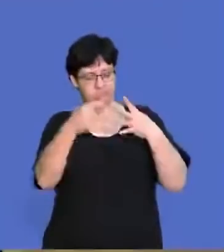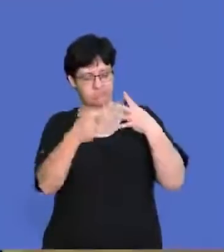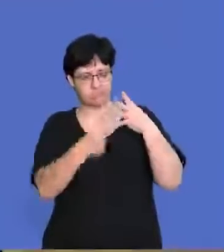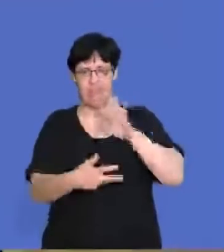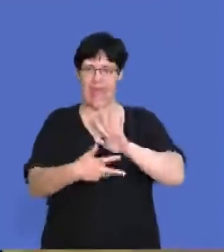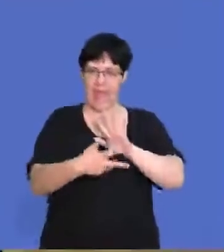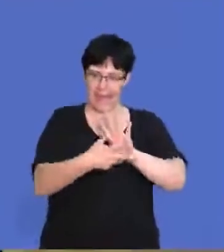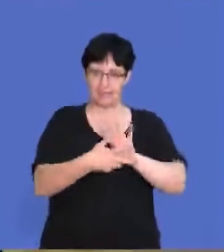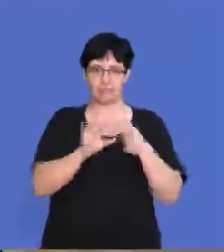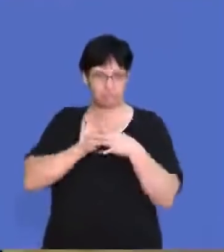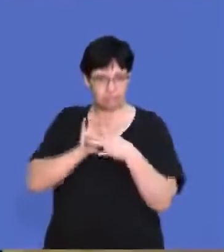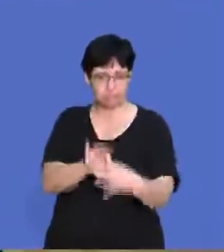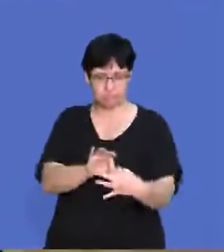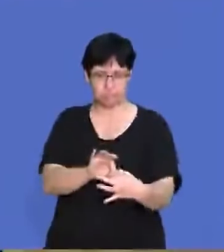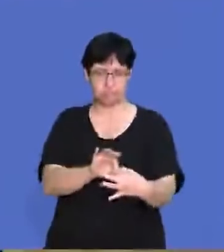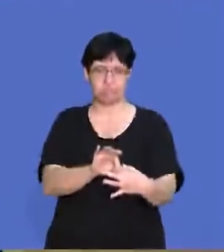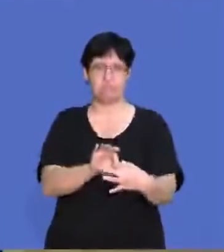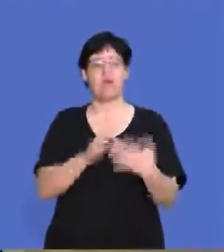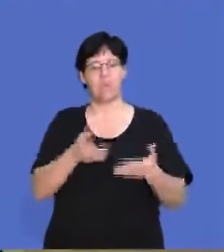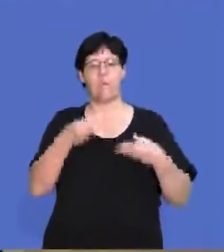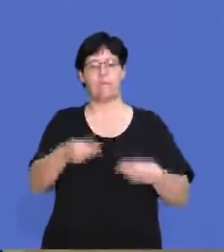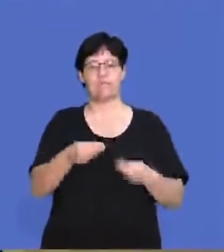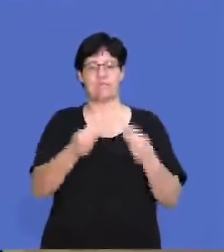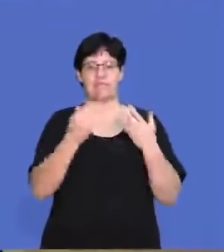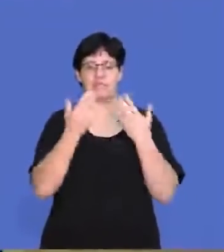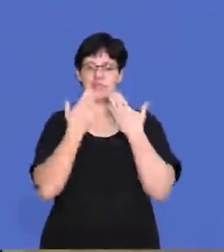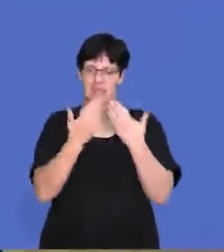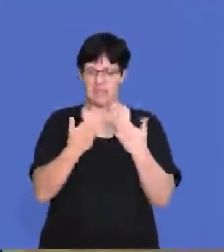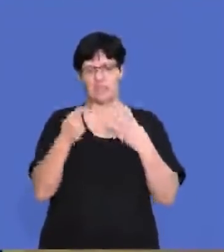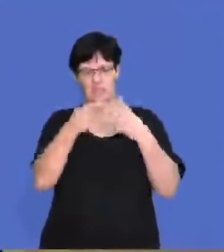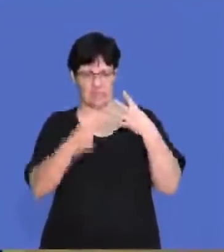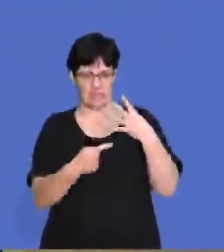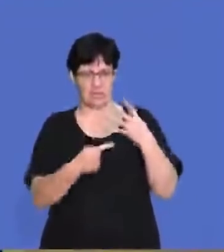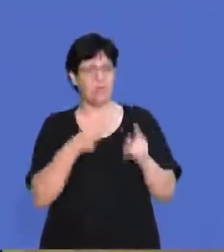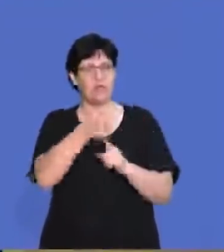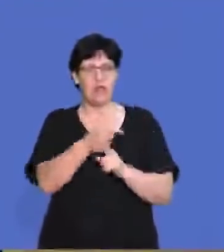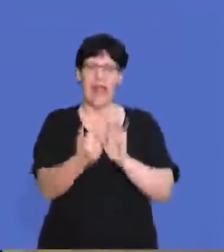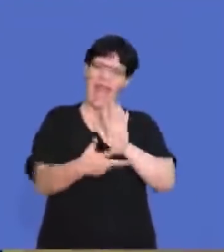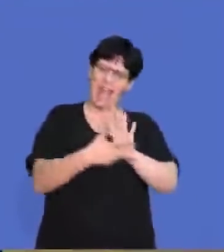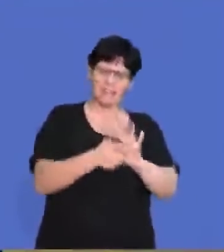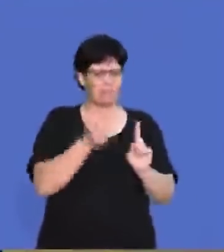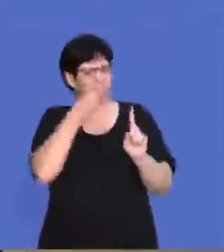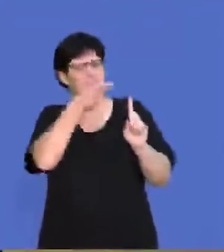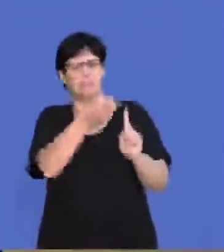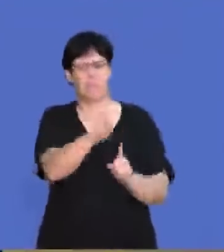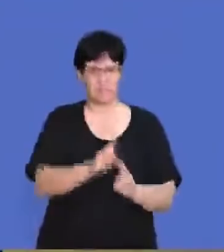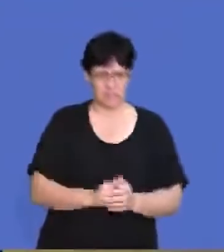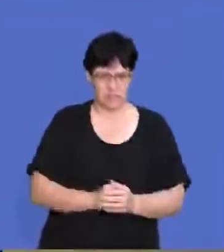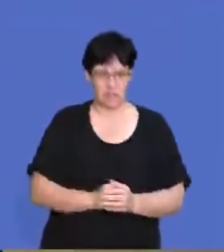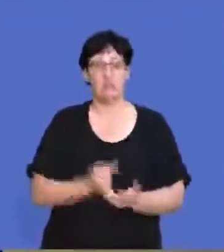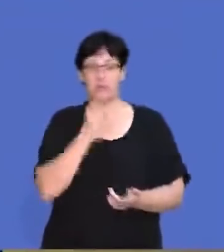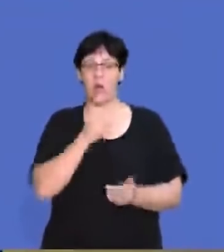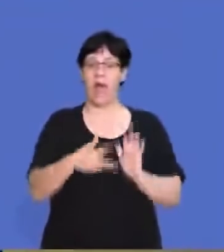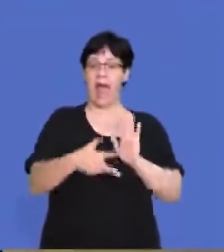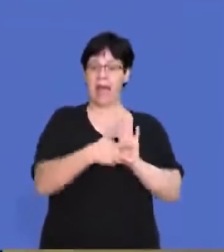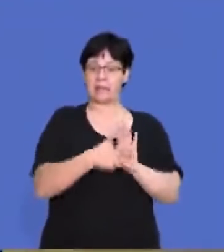acts that are going to be relevant in terms of business studies. And what is the purpose of those different acts? They can either ask the